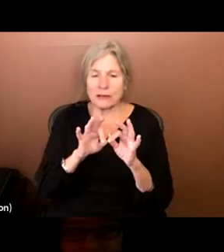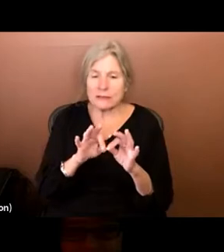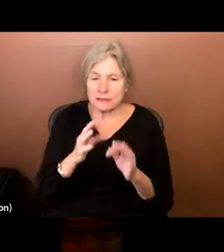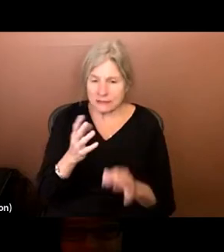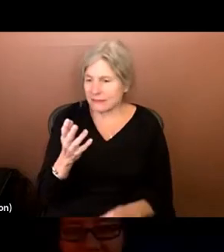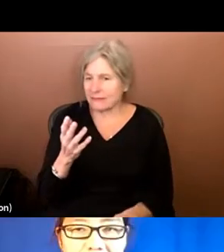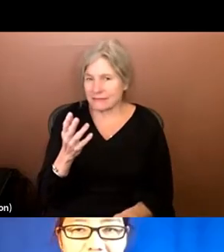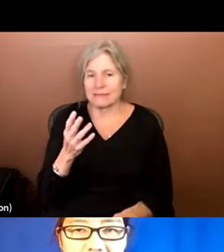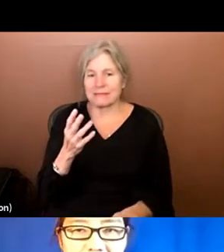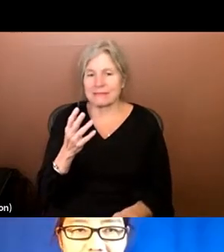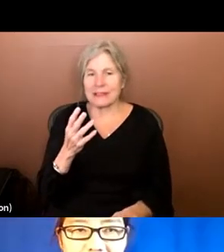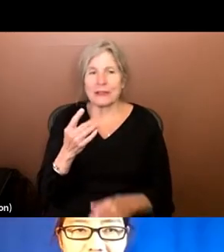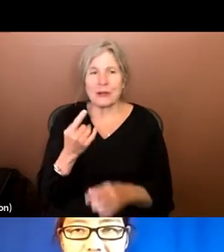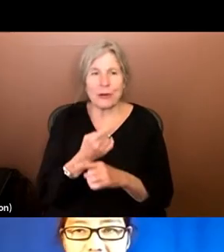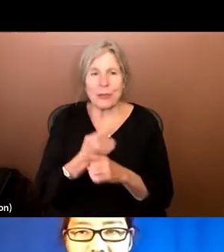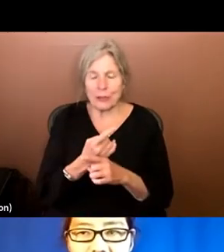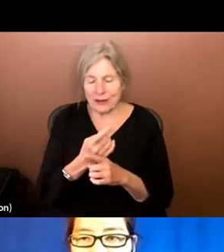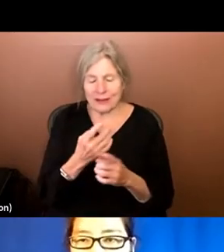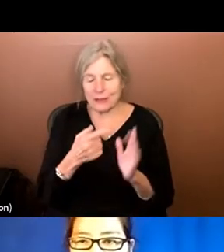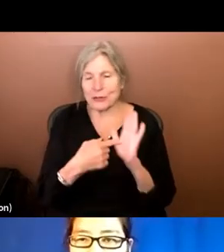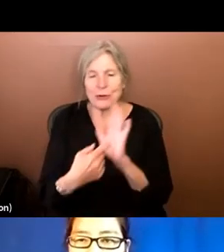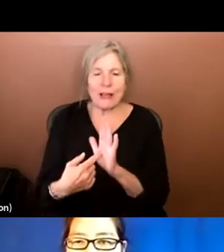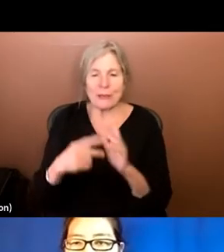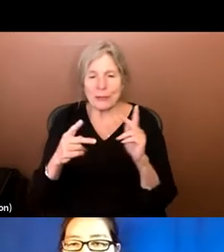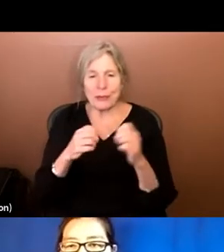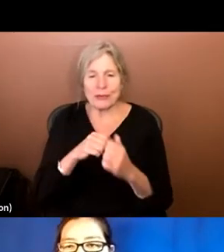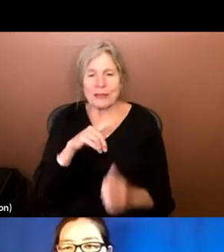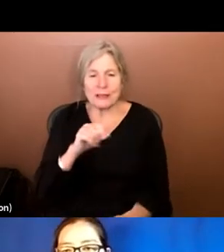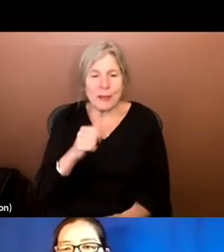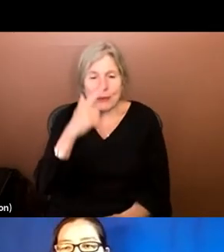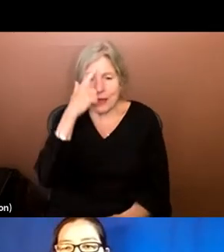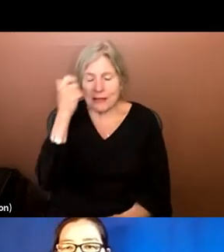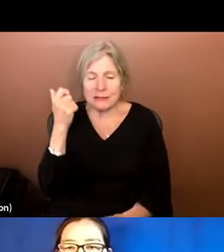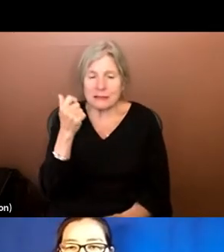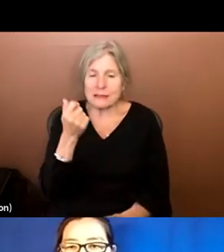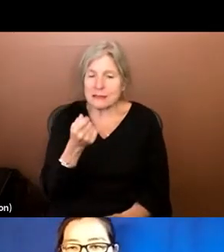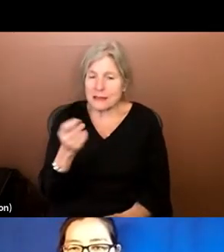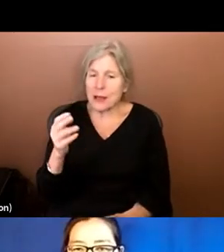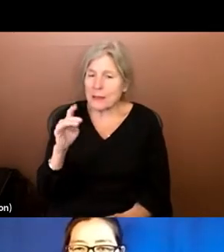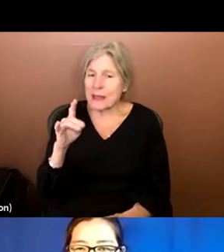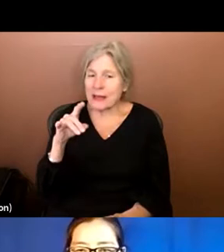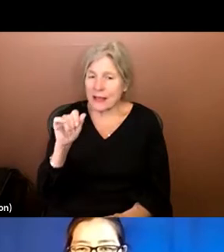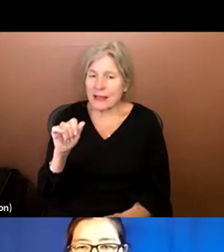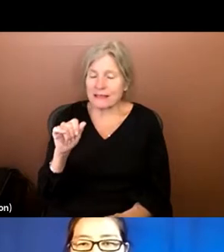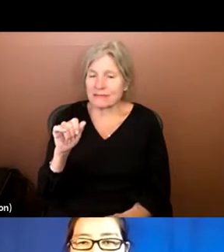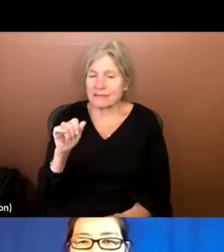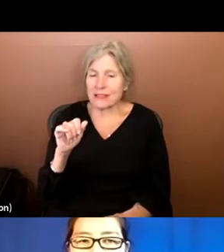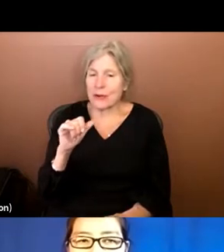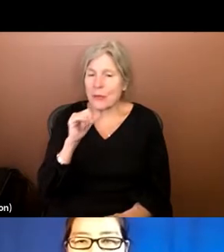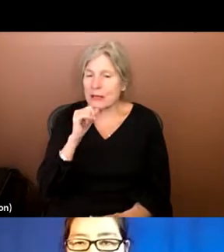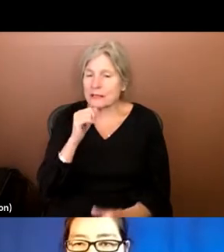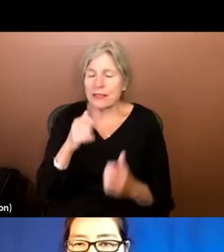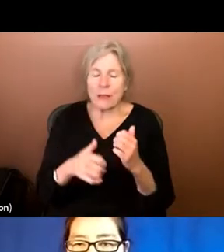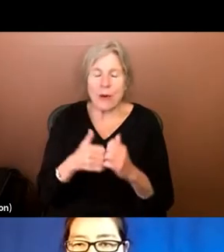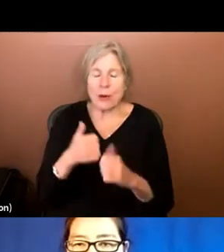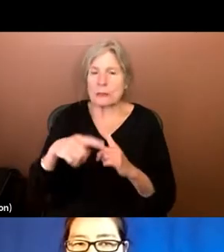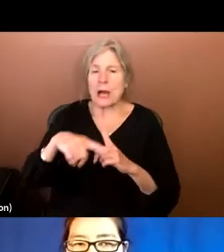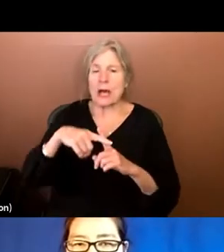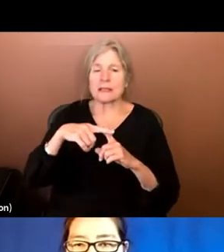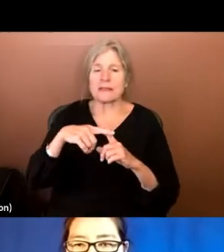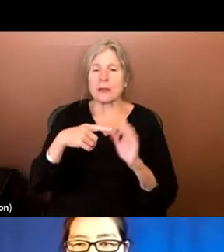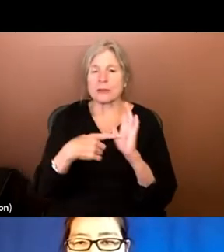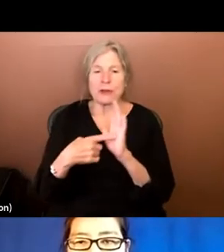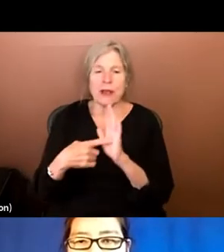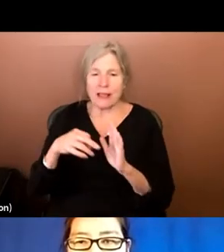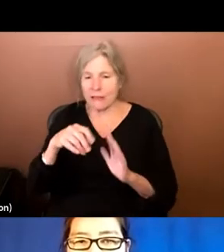appropriate portrayal of people with disabilities. Because in some media, you know, there wasn't the most positive portrayal of Black